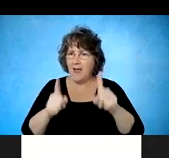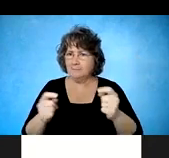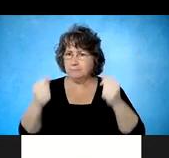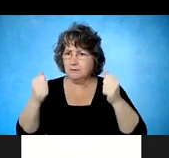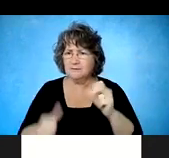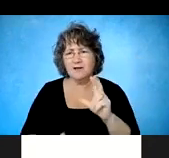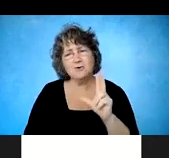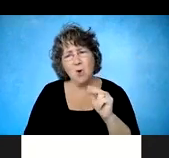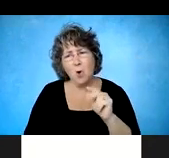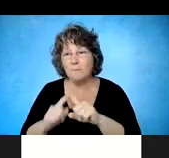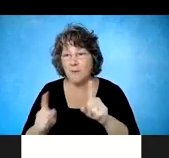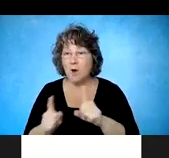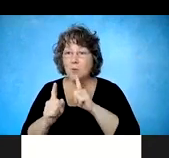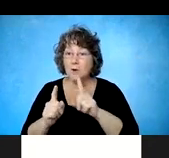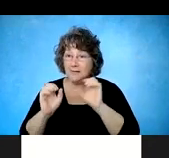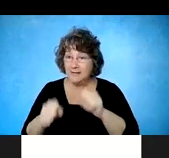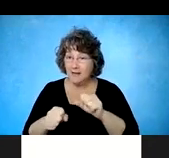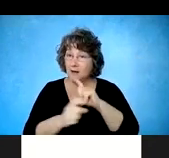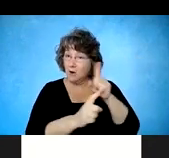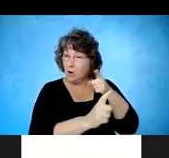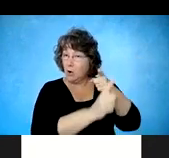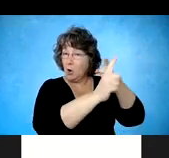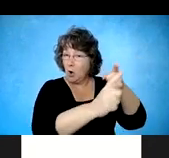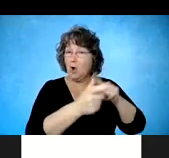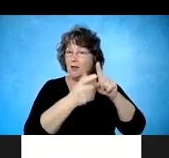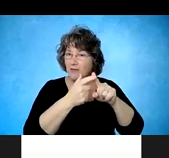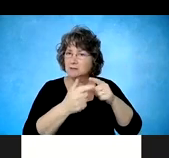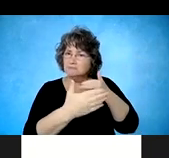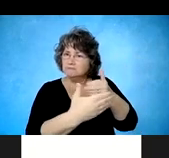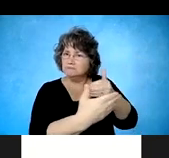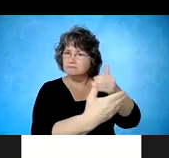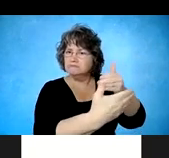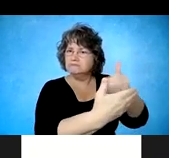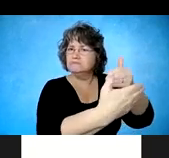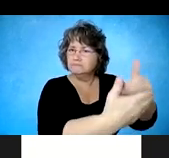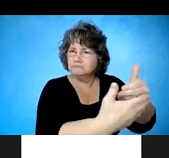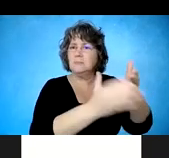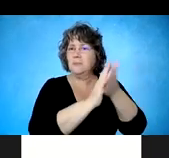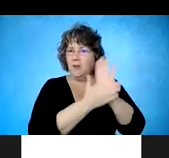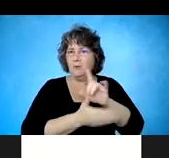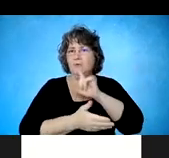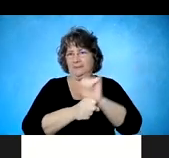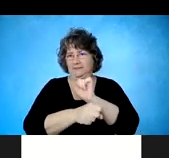make that long term goal become a reality. Next slide, please. Next slide,